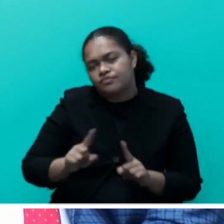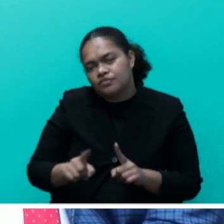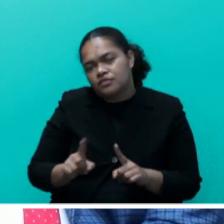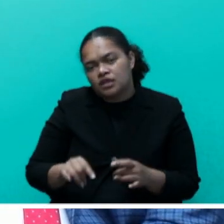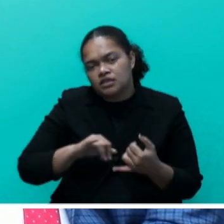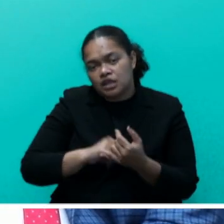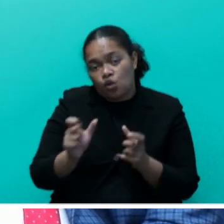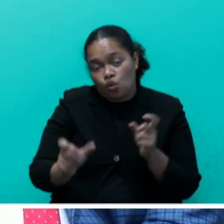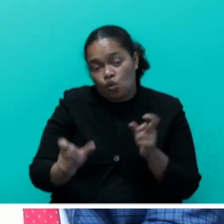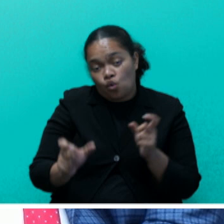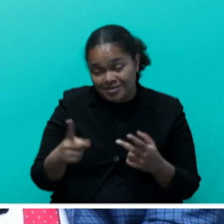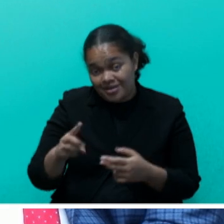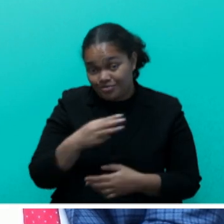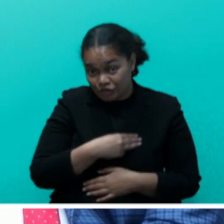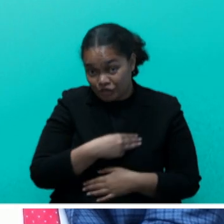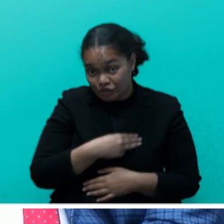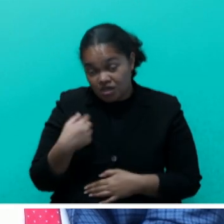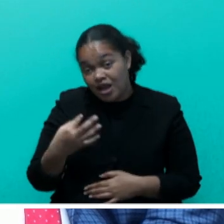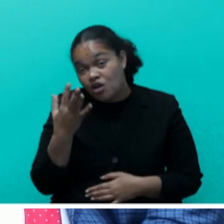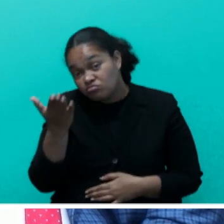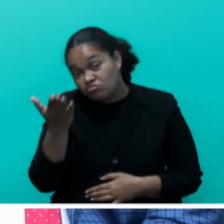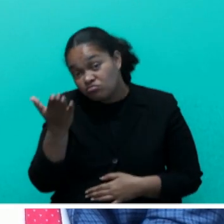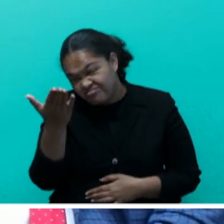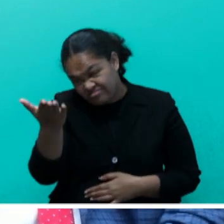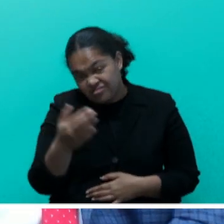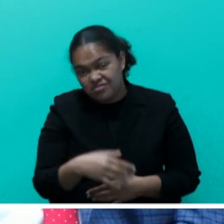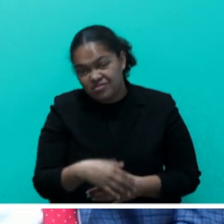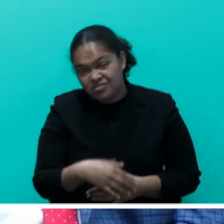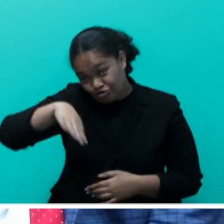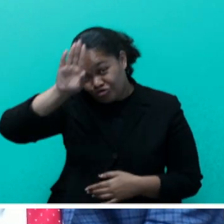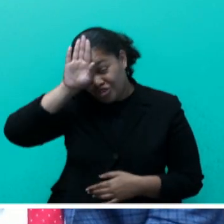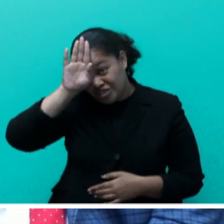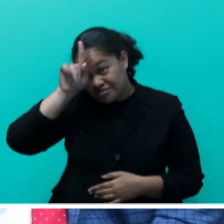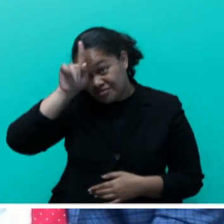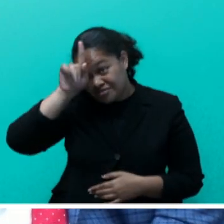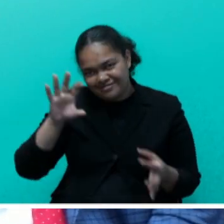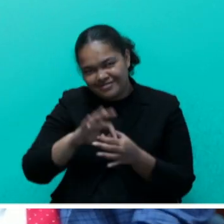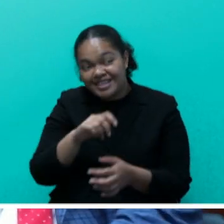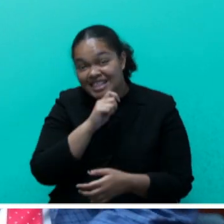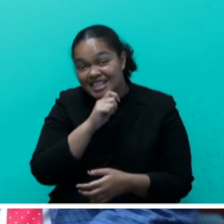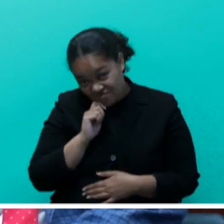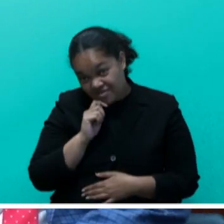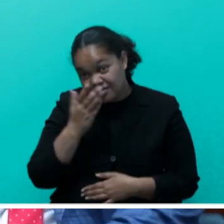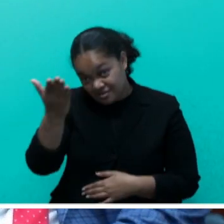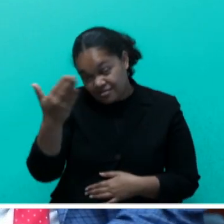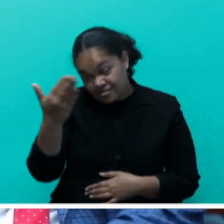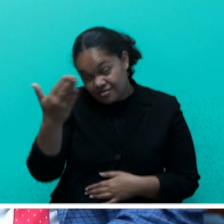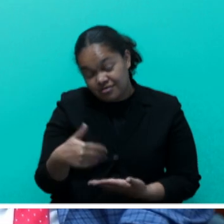and ministries, and I request you, sir, as the Parmunt Chief, to also assist